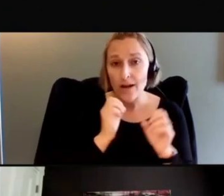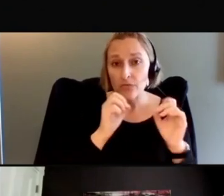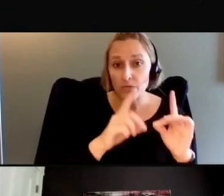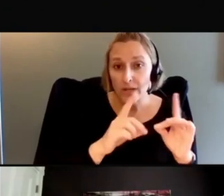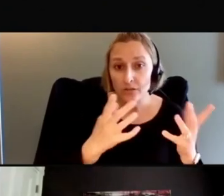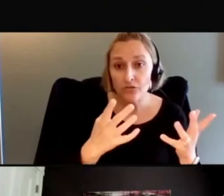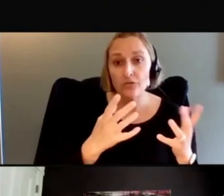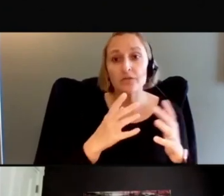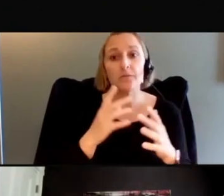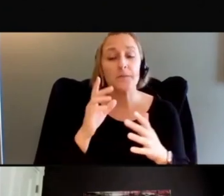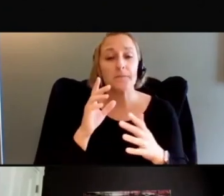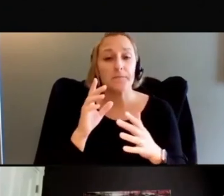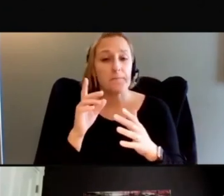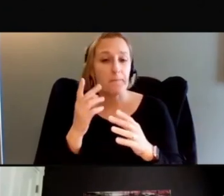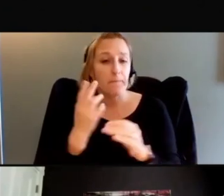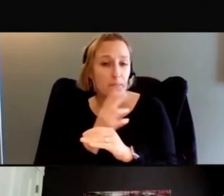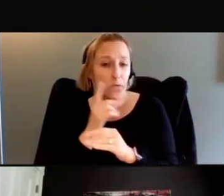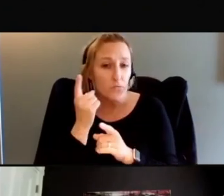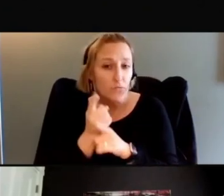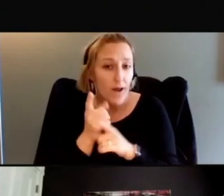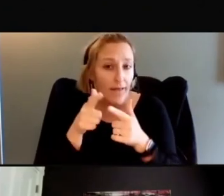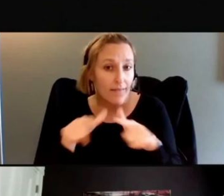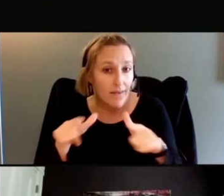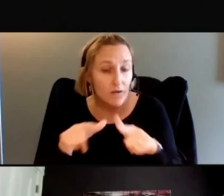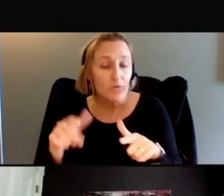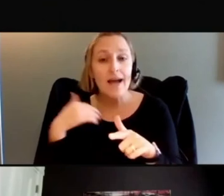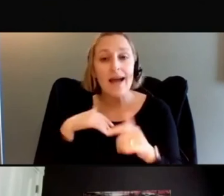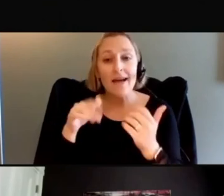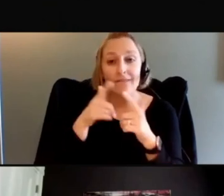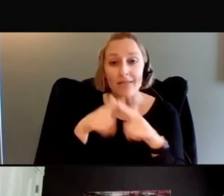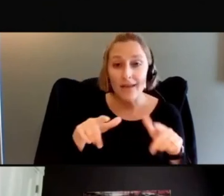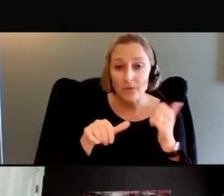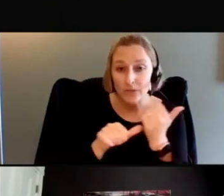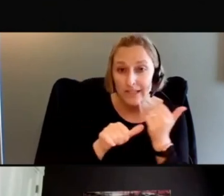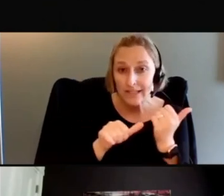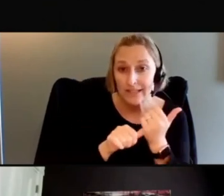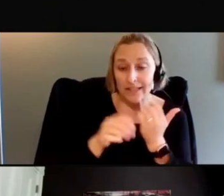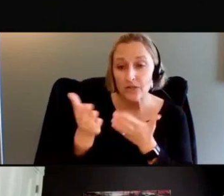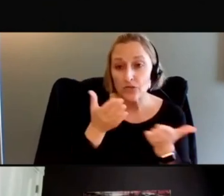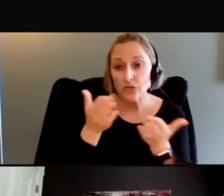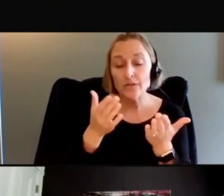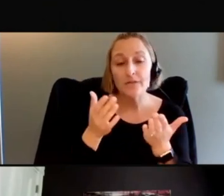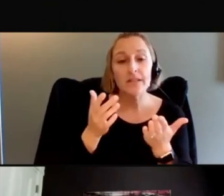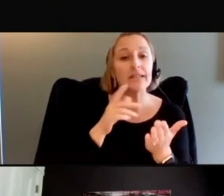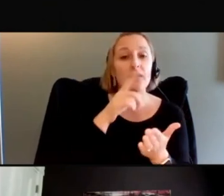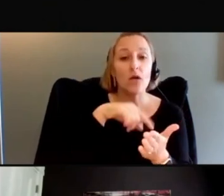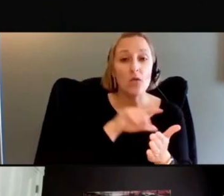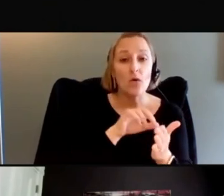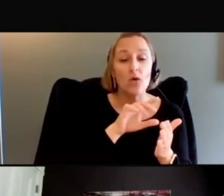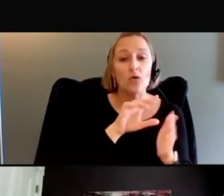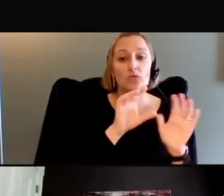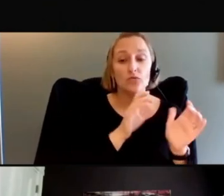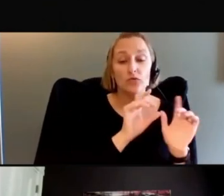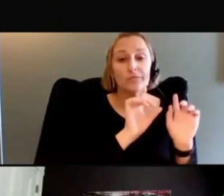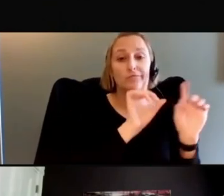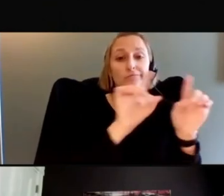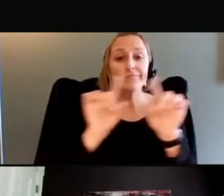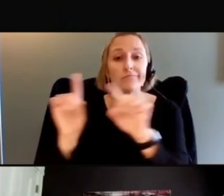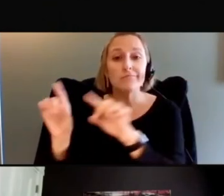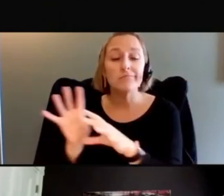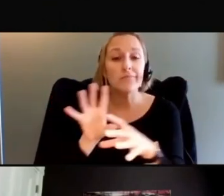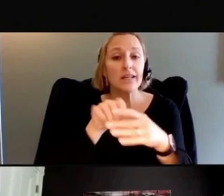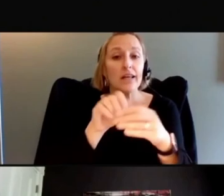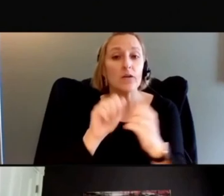are they speaking the right language? Do they have language assistance services? Are they going out and speaking with community members and engaging